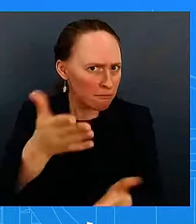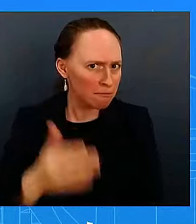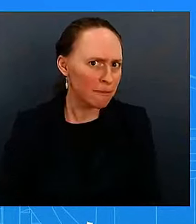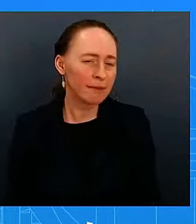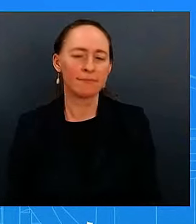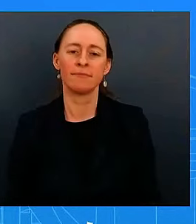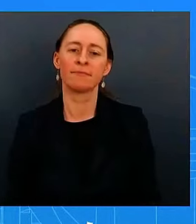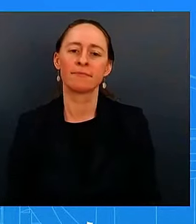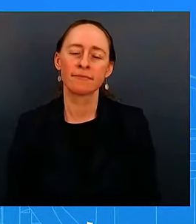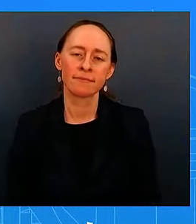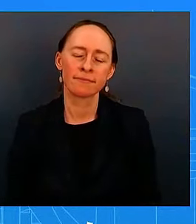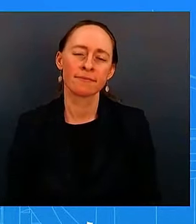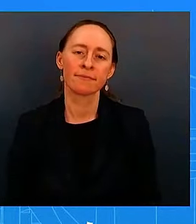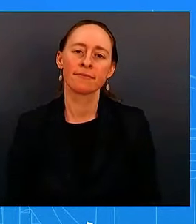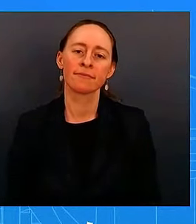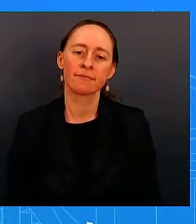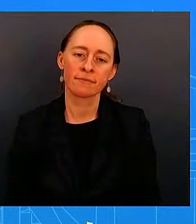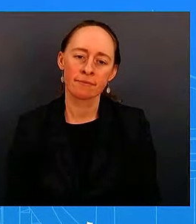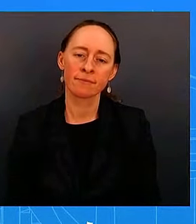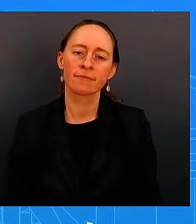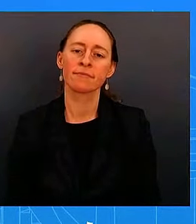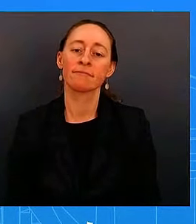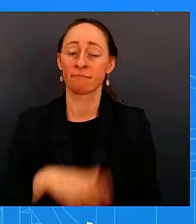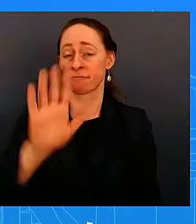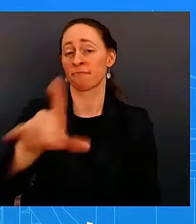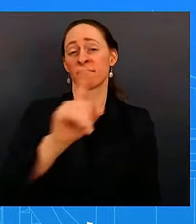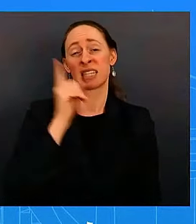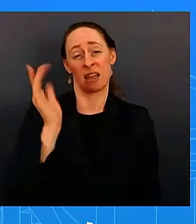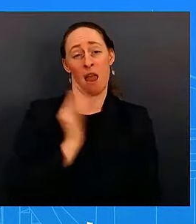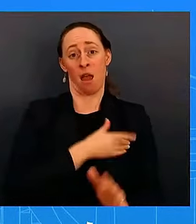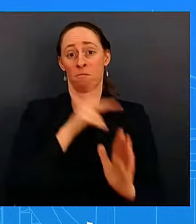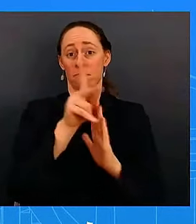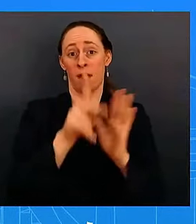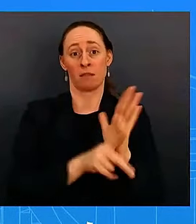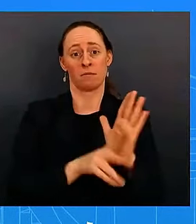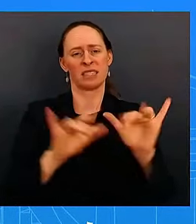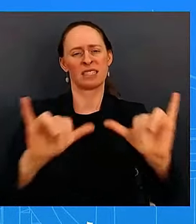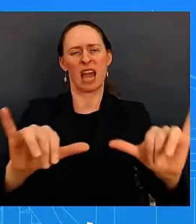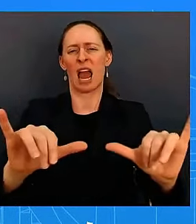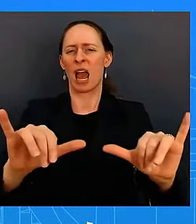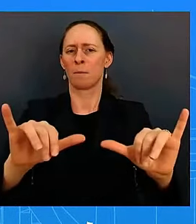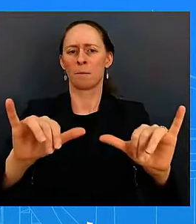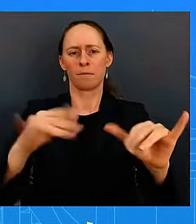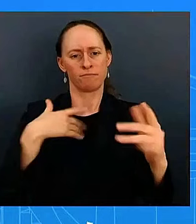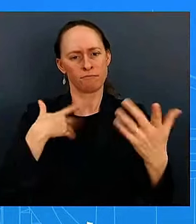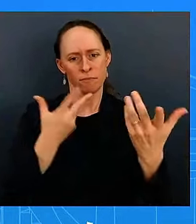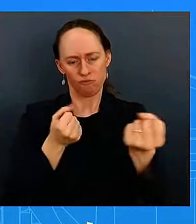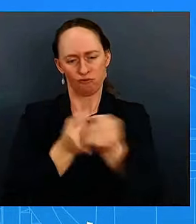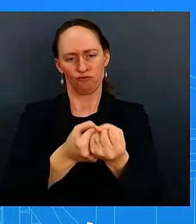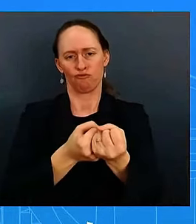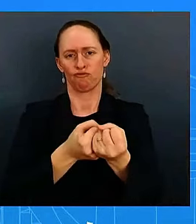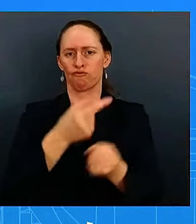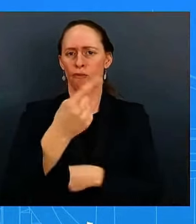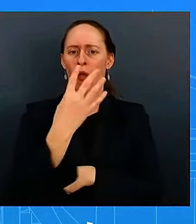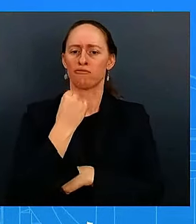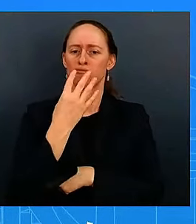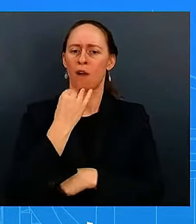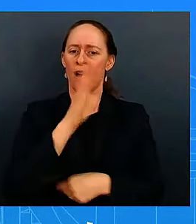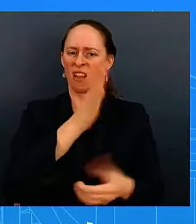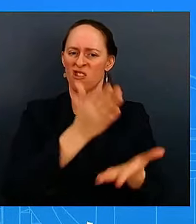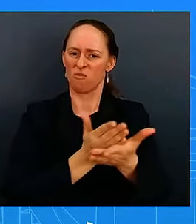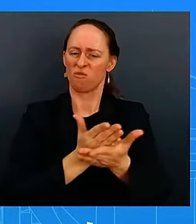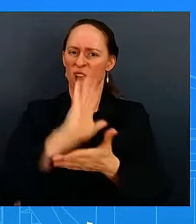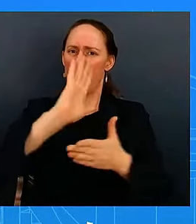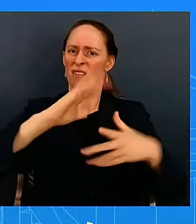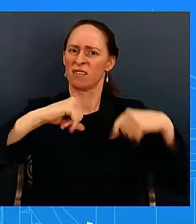commitment to israel's security is ironclad that has not changed uh and we have we cannot forget what israel is dealing with in that region